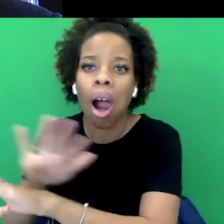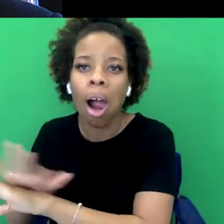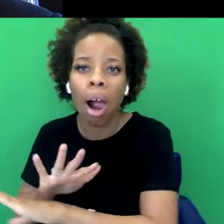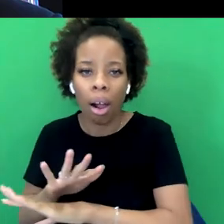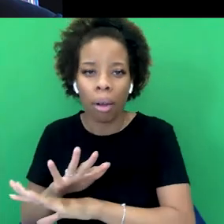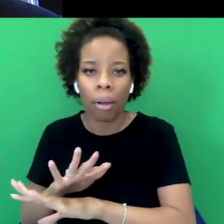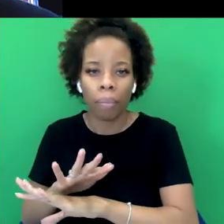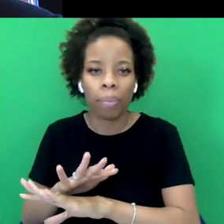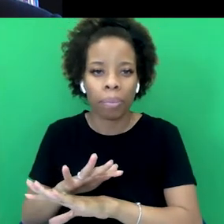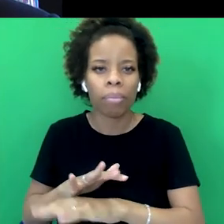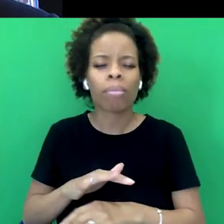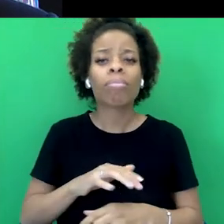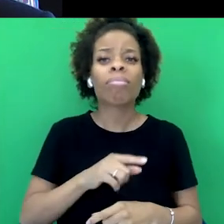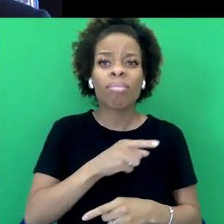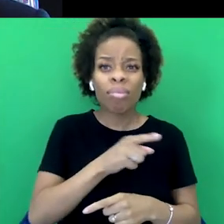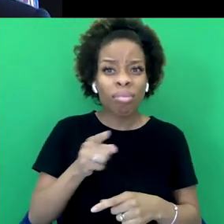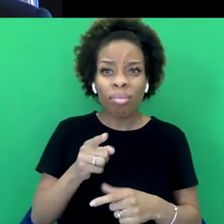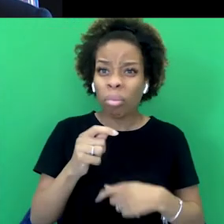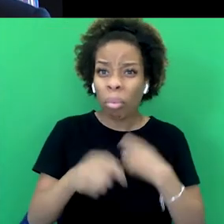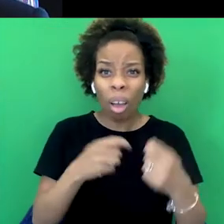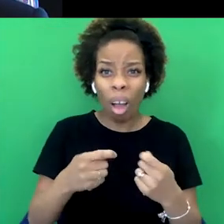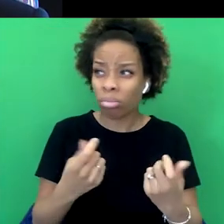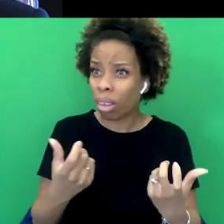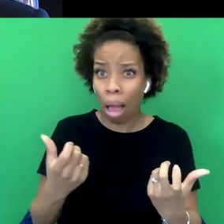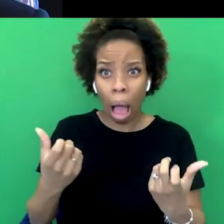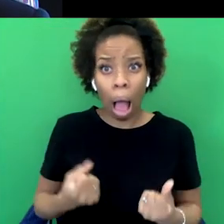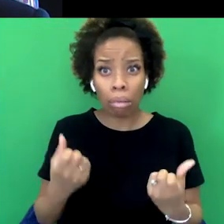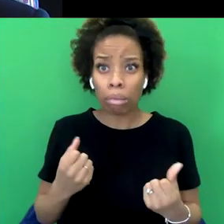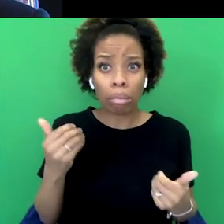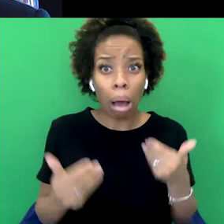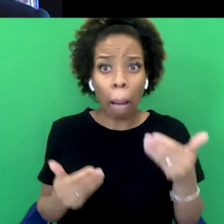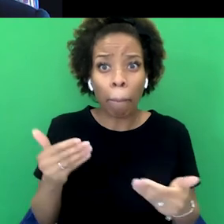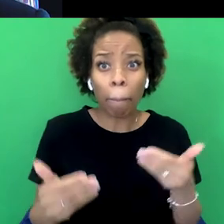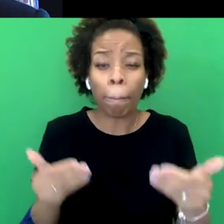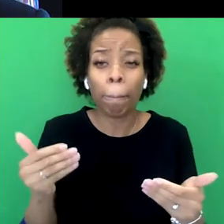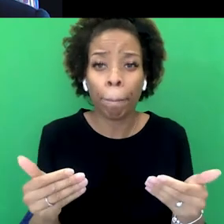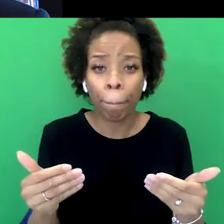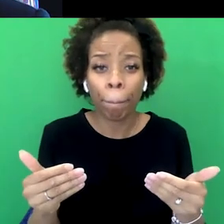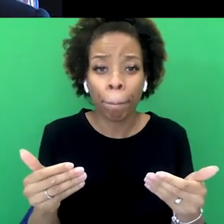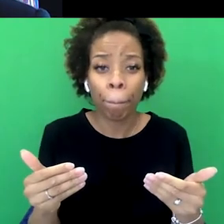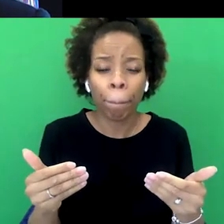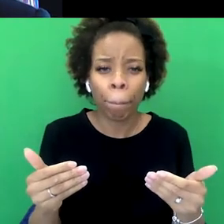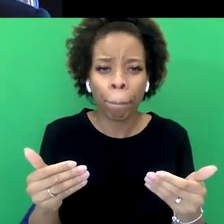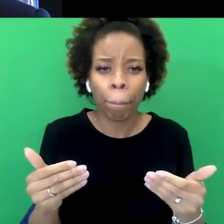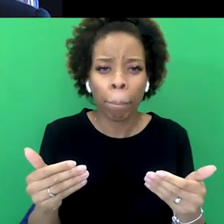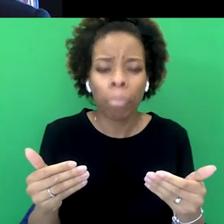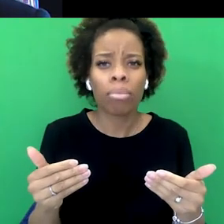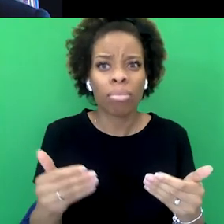a kind of acceptance of these things at the time and there never was, fully. And then also kind of rapacious